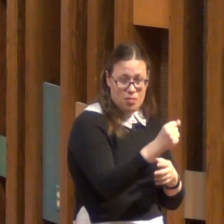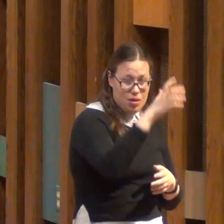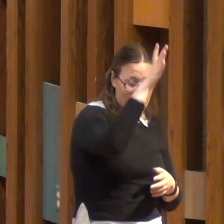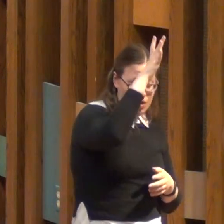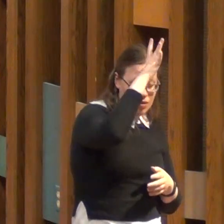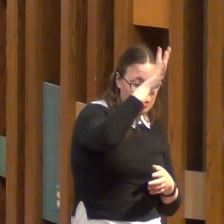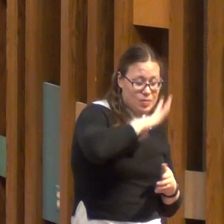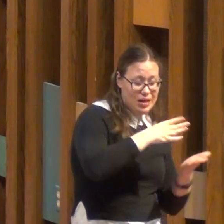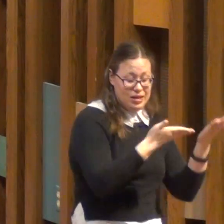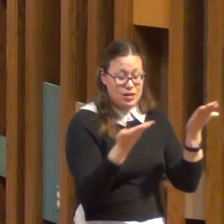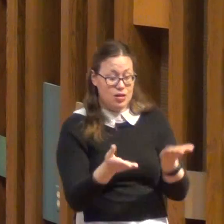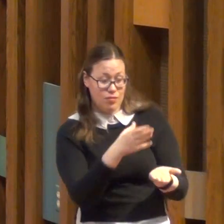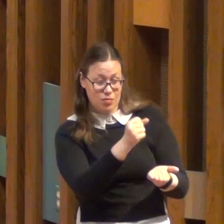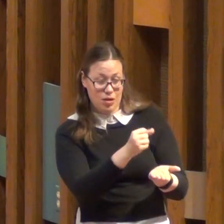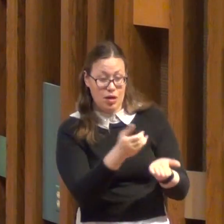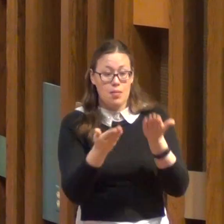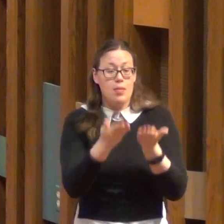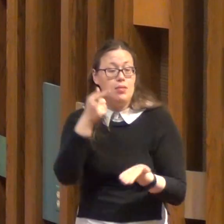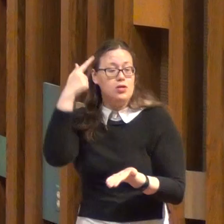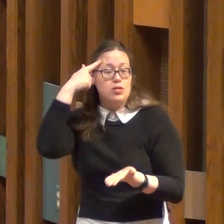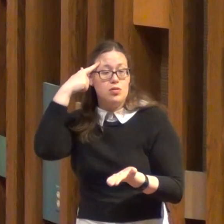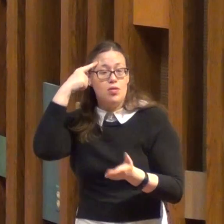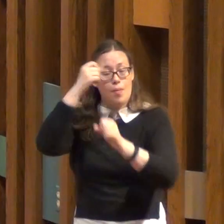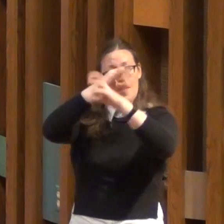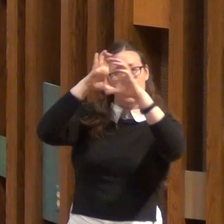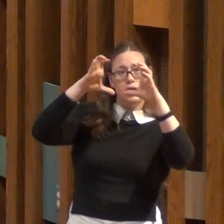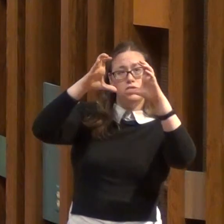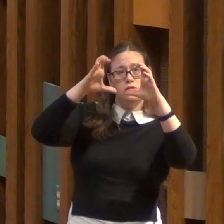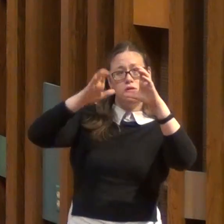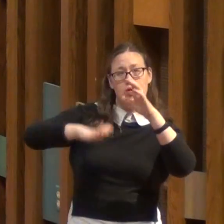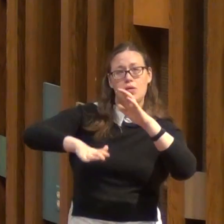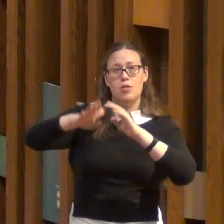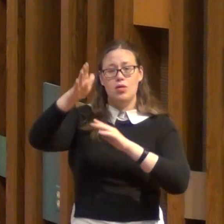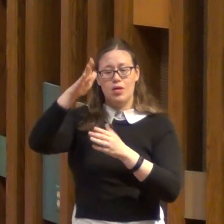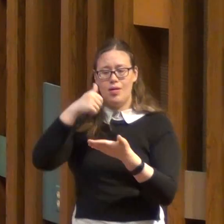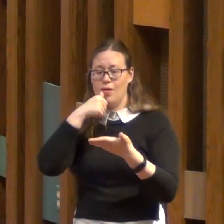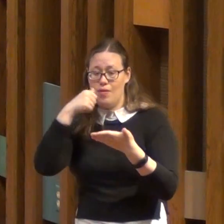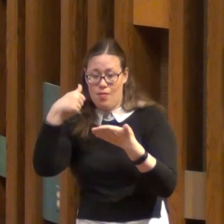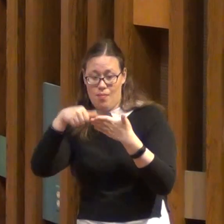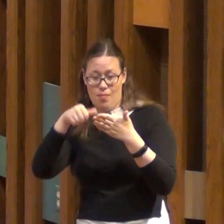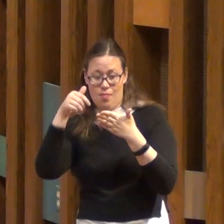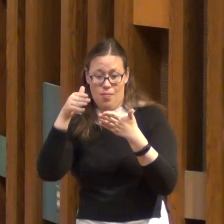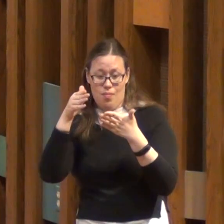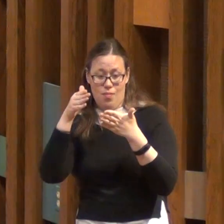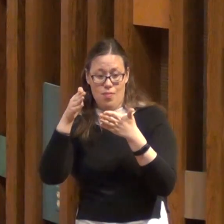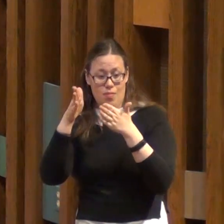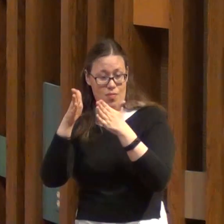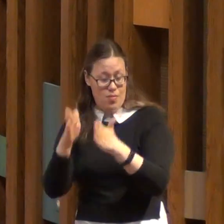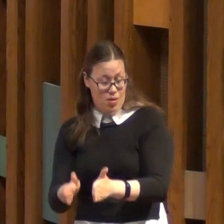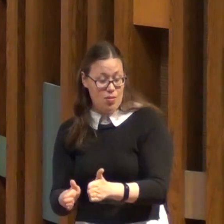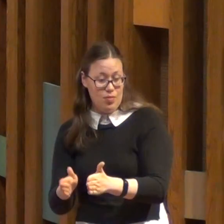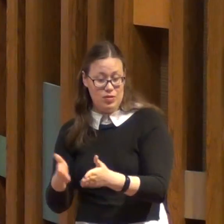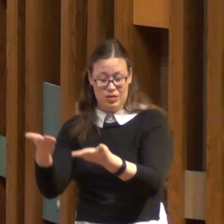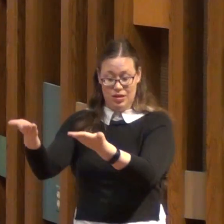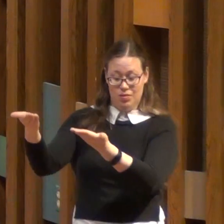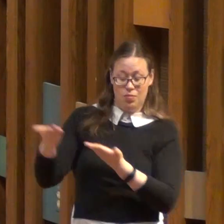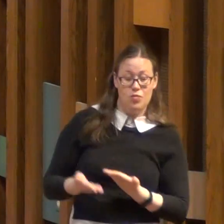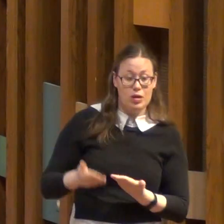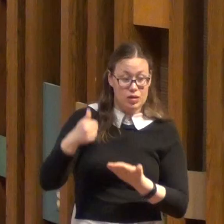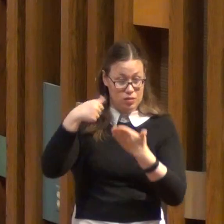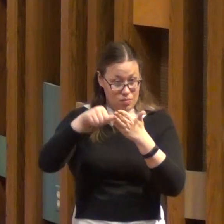of the mailman, mailwoman, mailperson who delivers the mail to you.